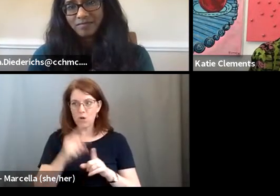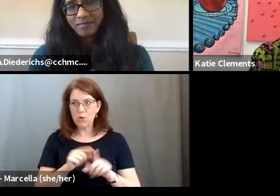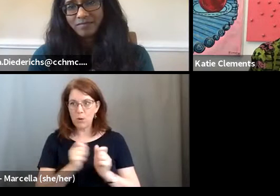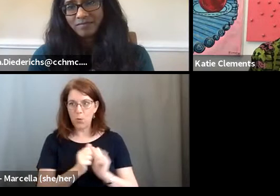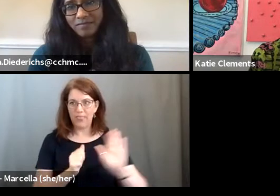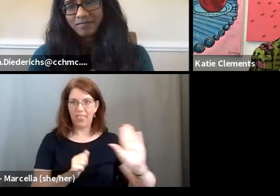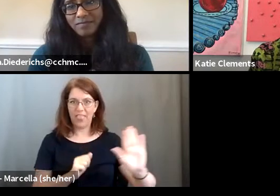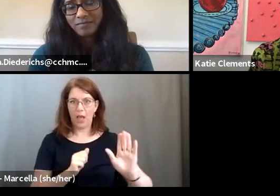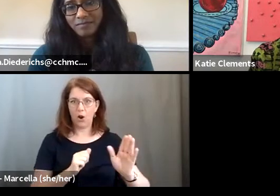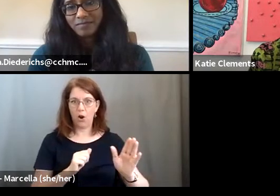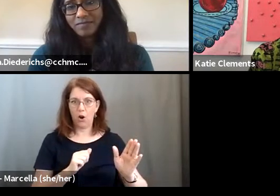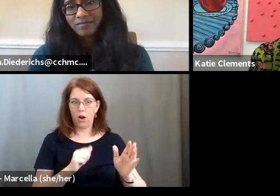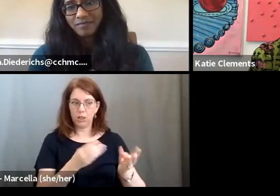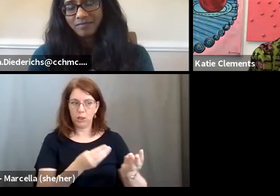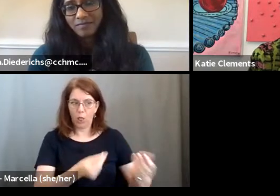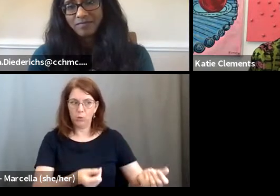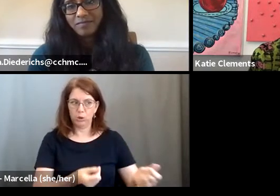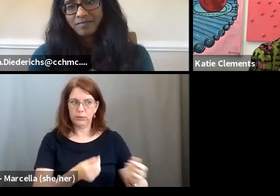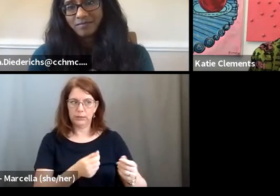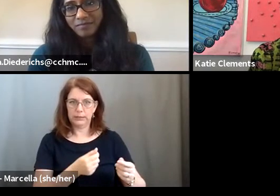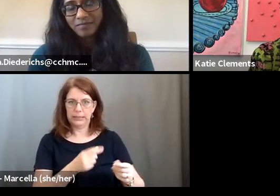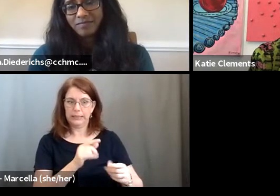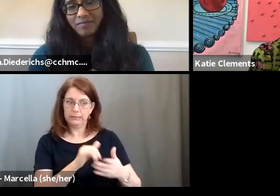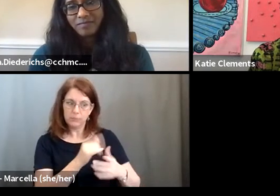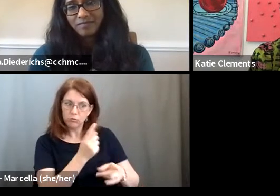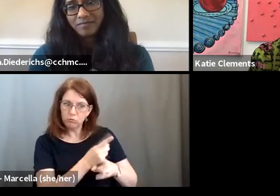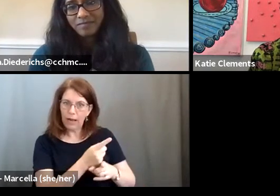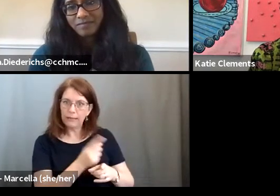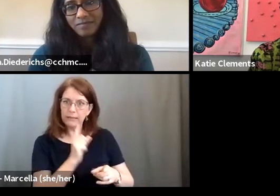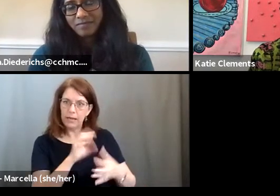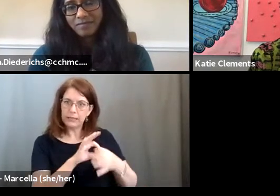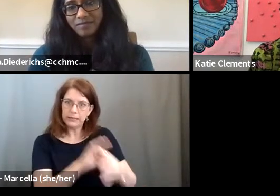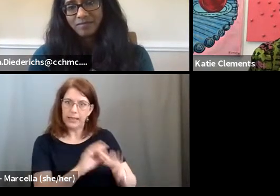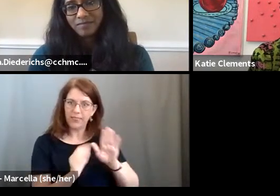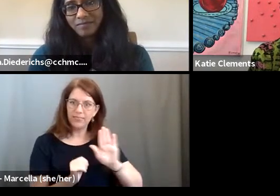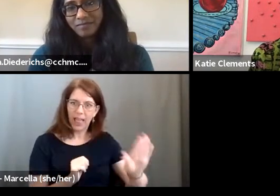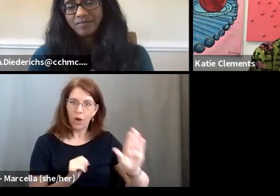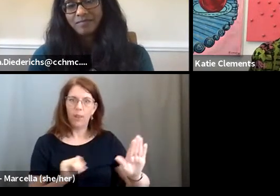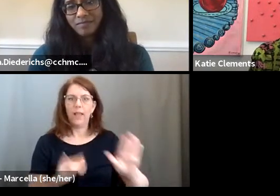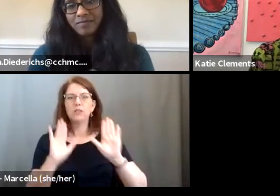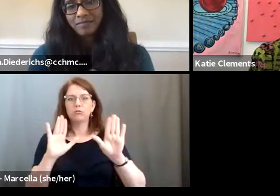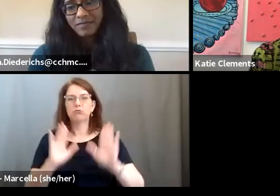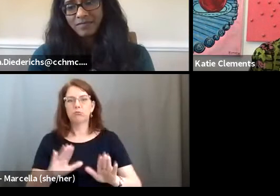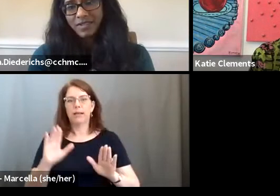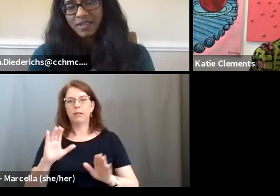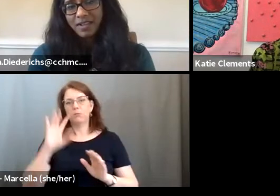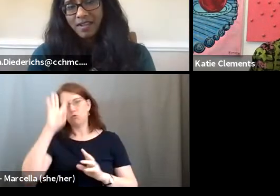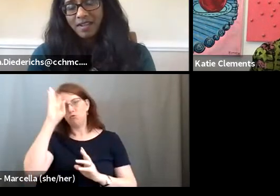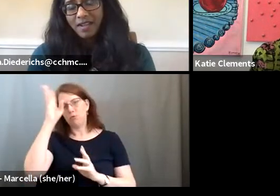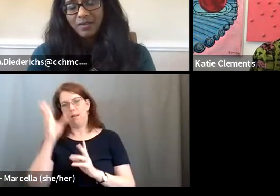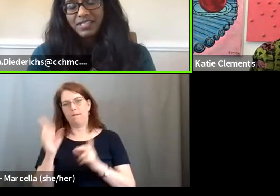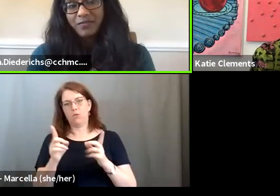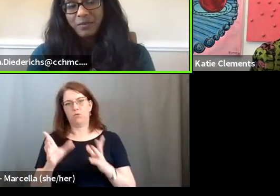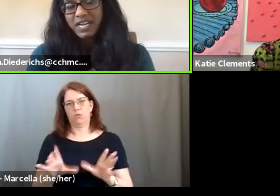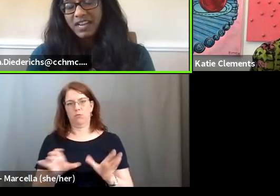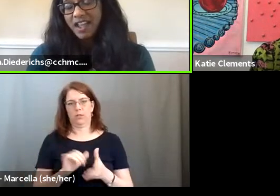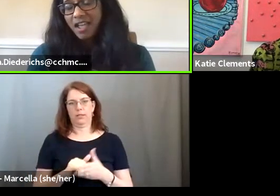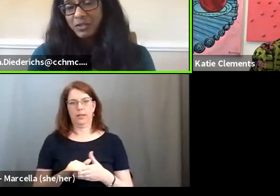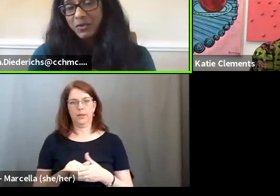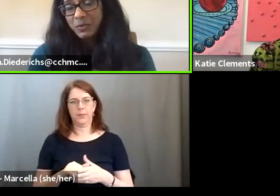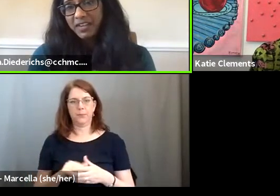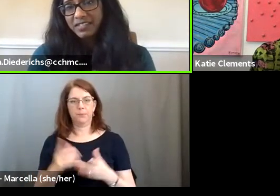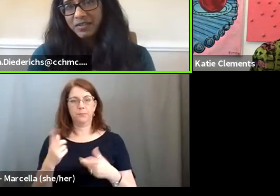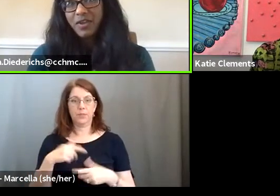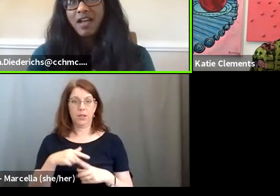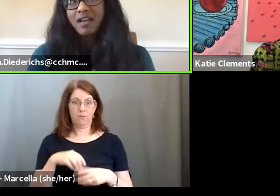solution, but it's right. And it's theirs. And I think that's what a great creative director does. I would say from an